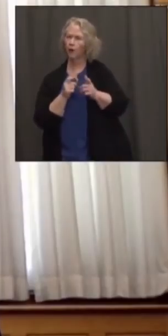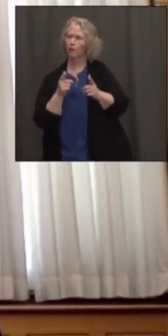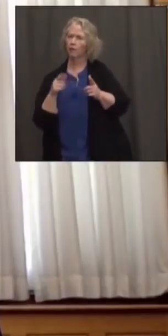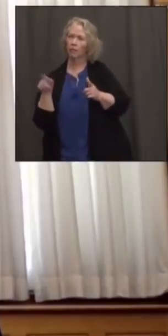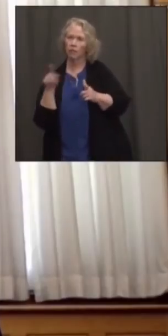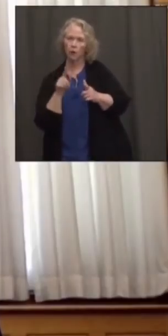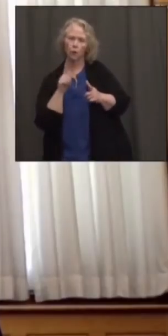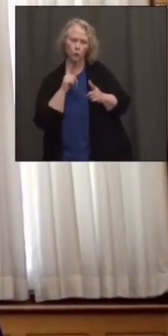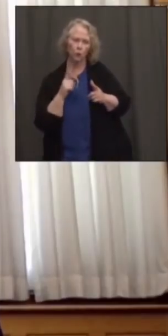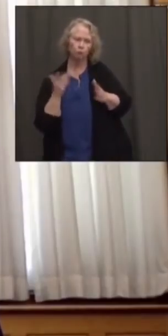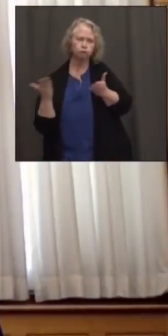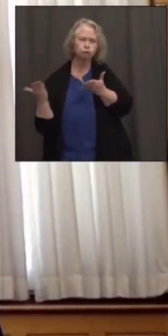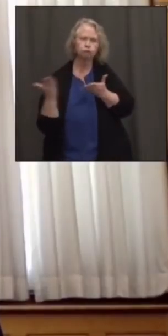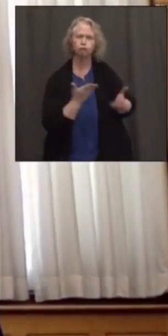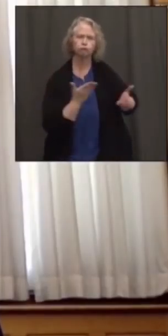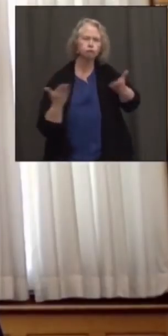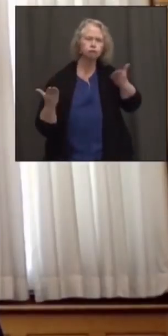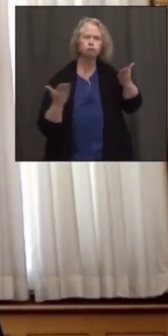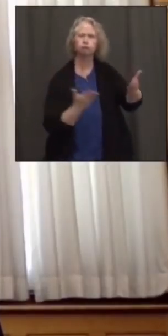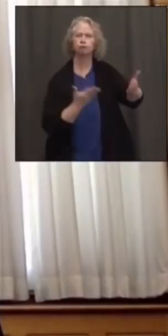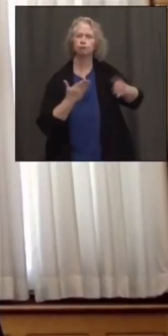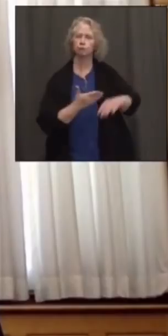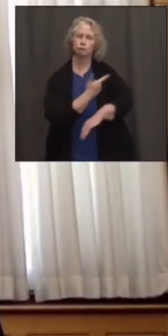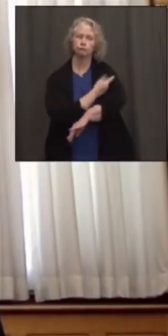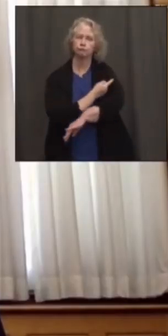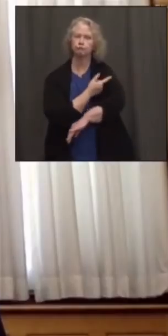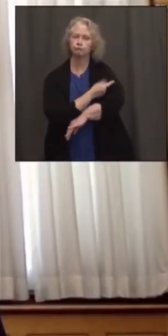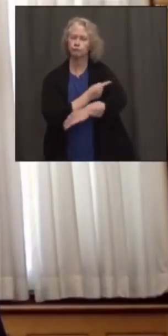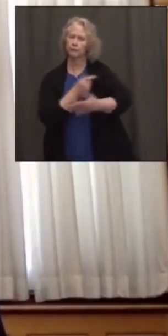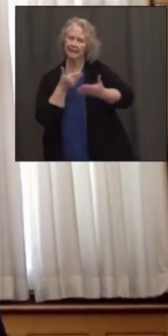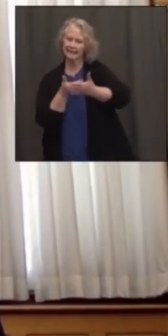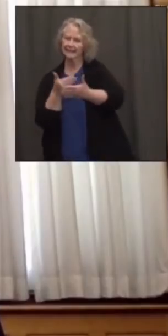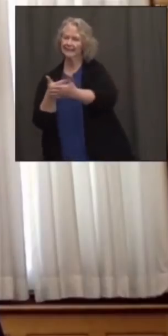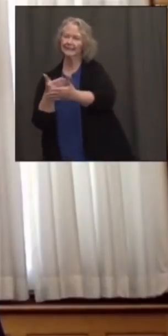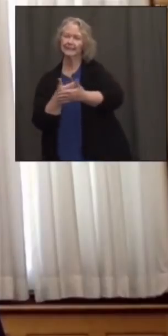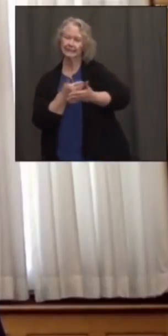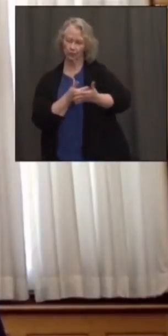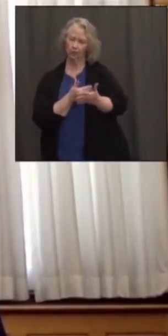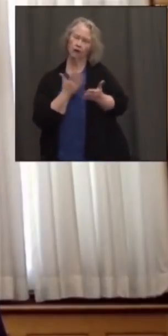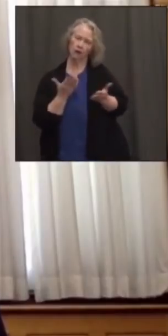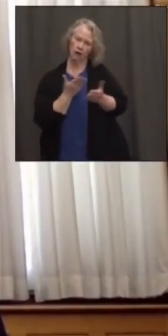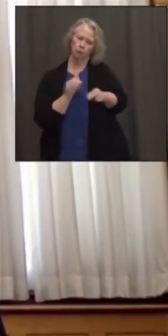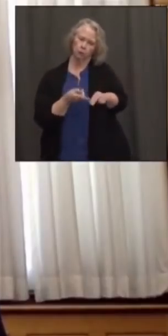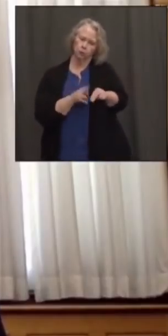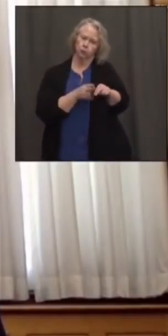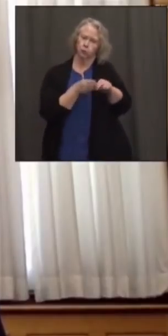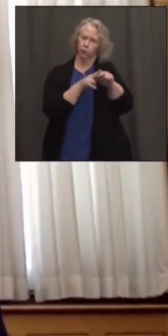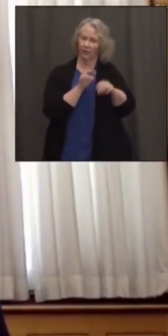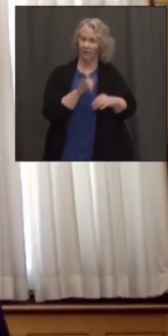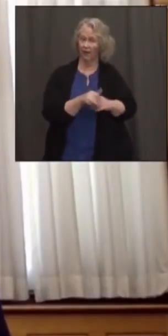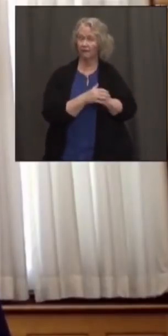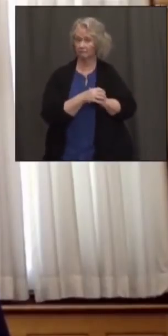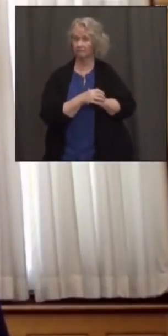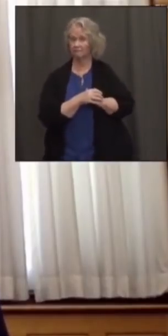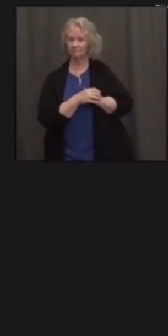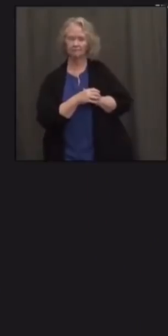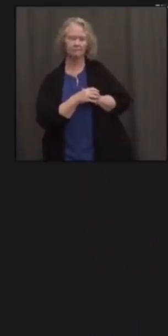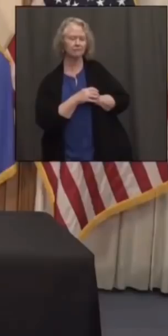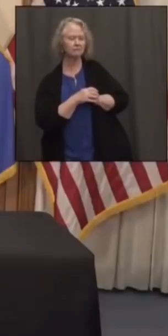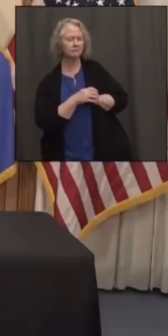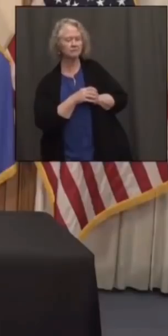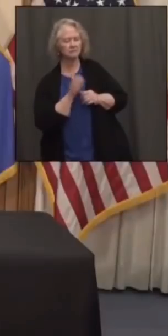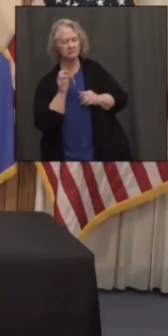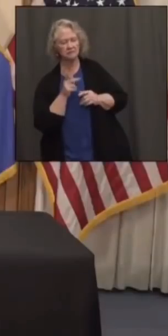mobile clinics over the last several weeks, getting more people vaccinated. So, you know, all those efforts help. Okay.